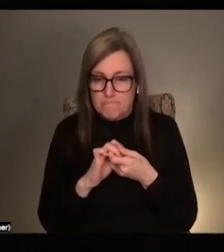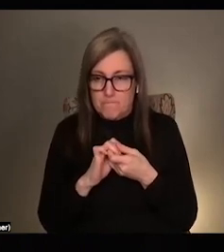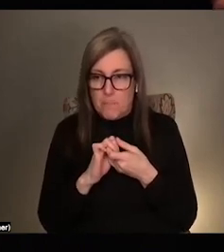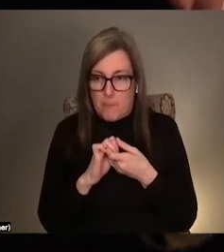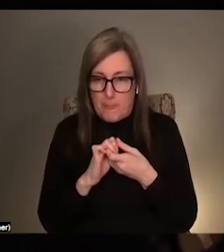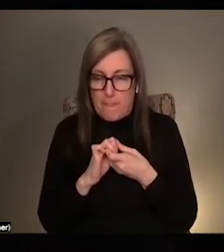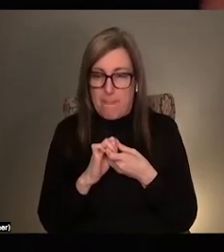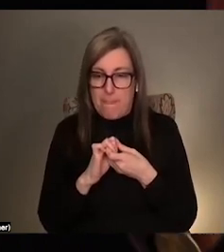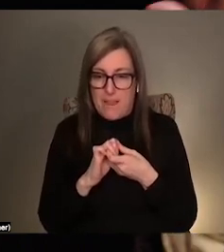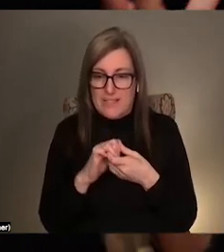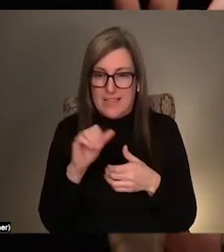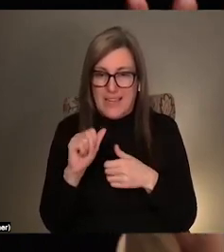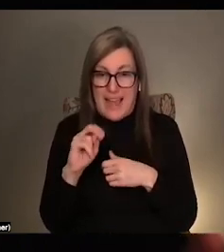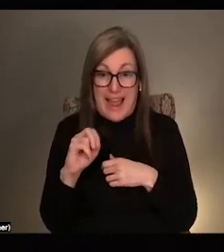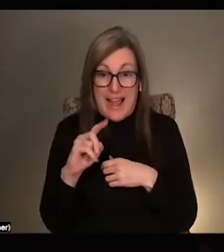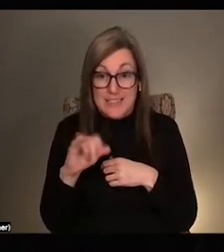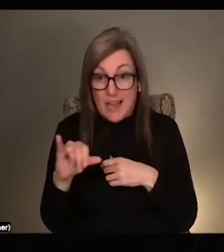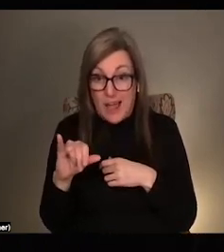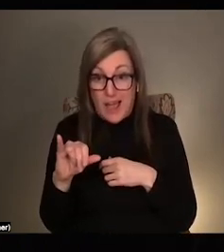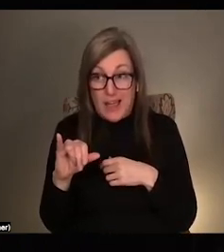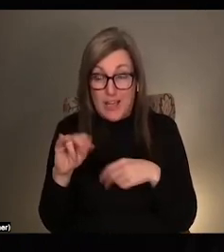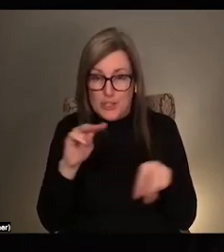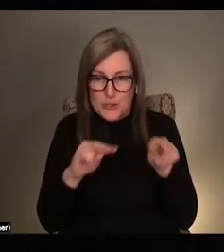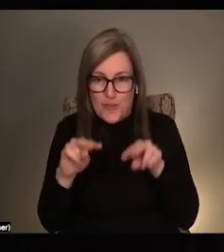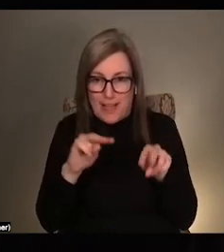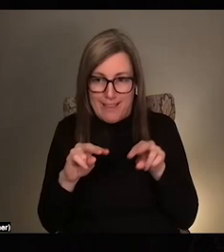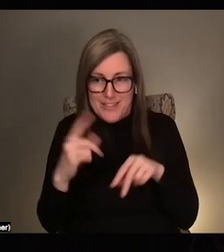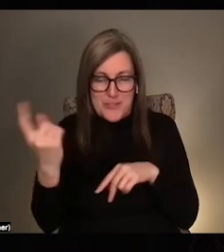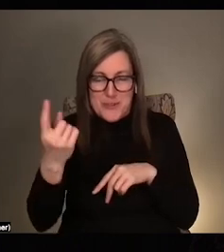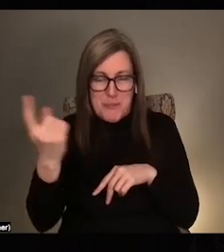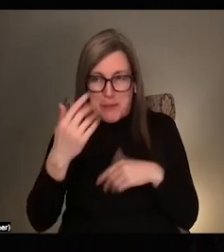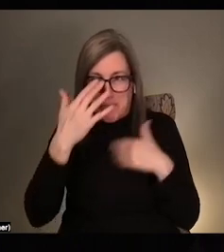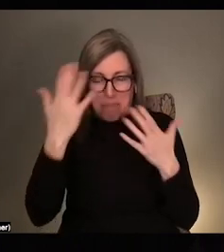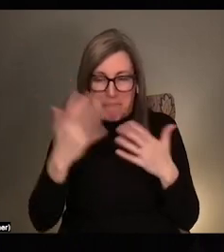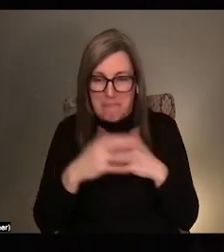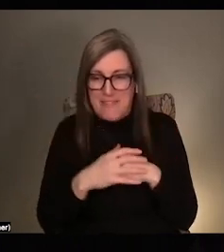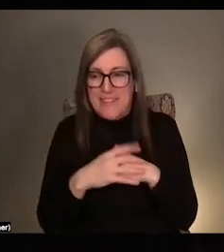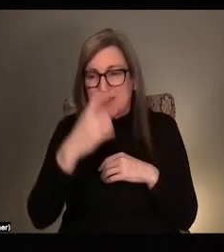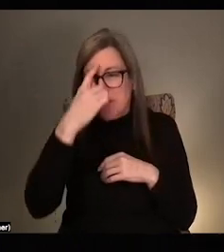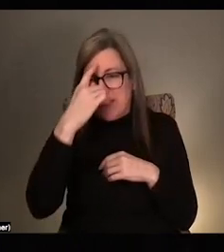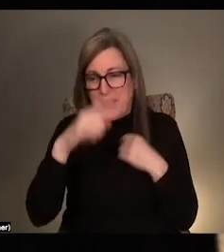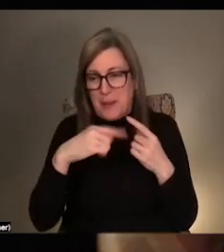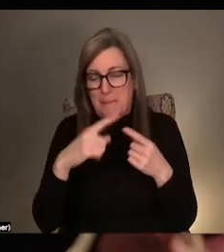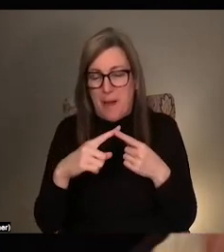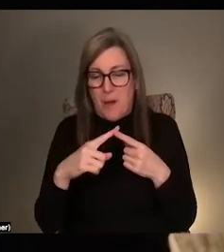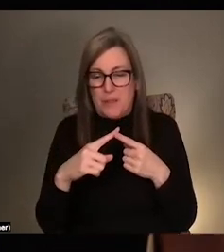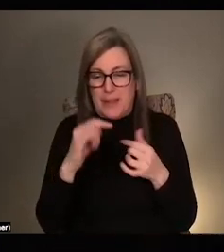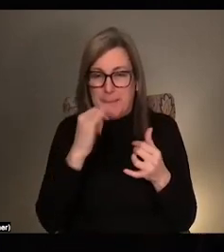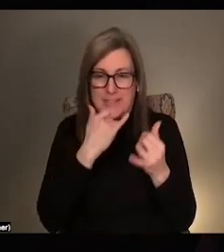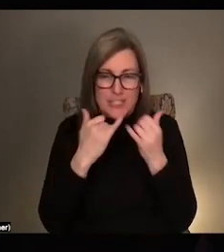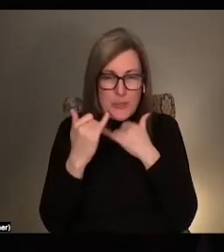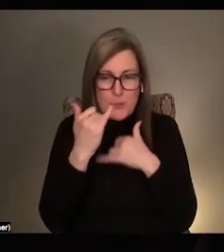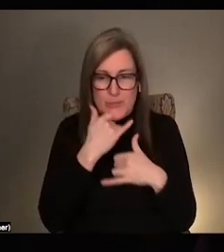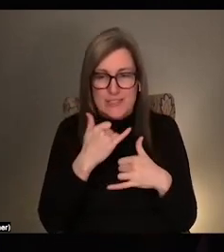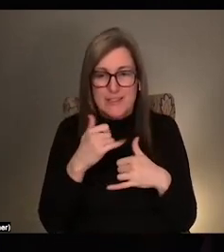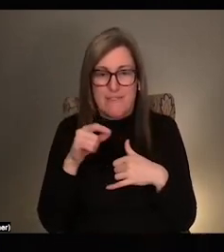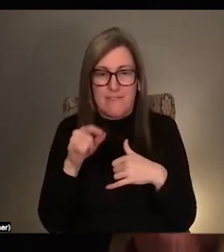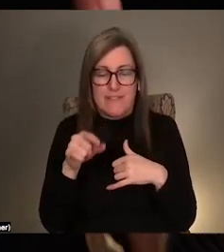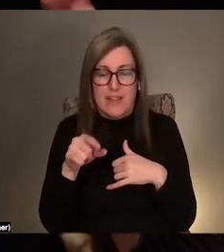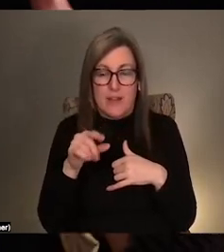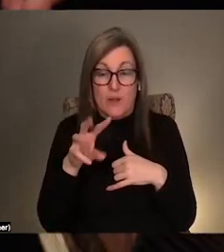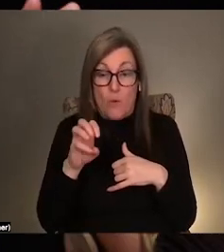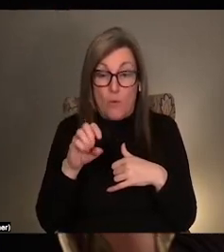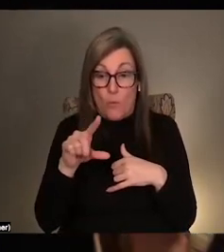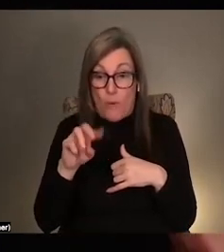I don't know, like an anti surveillance device or something. Um, and like thinking about, yeah, the misuse and misappropriation of like wellness